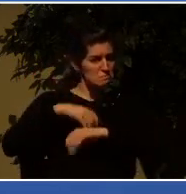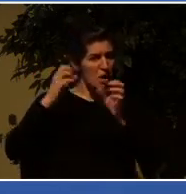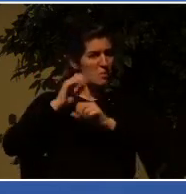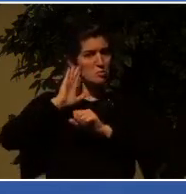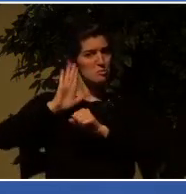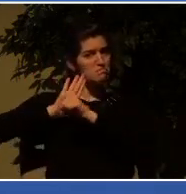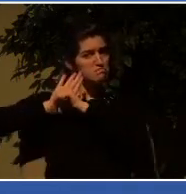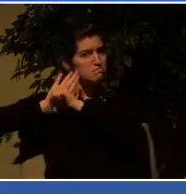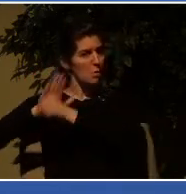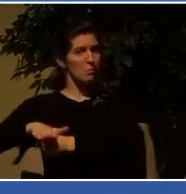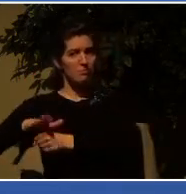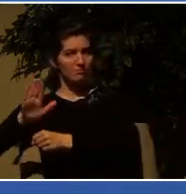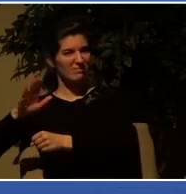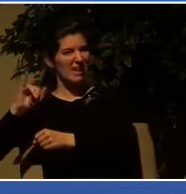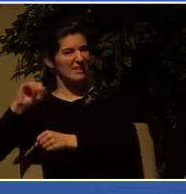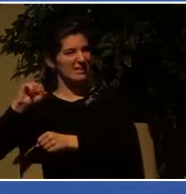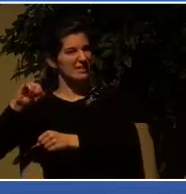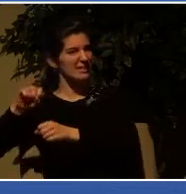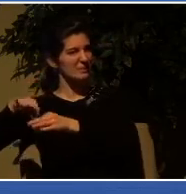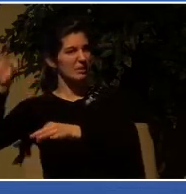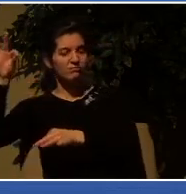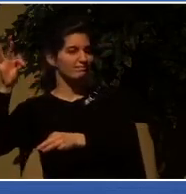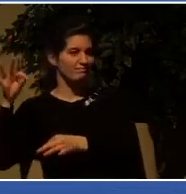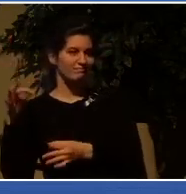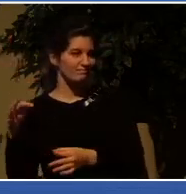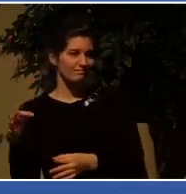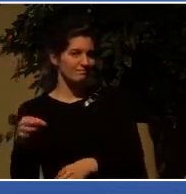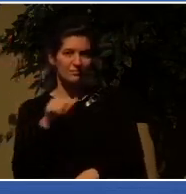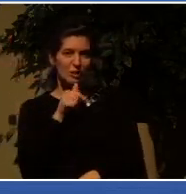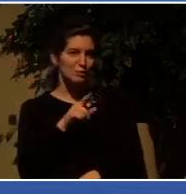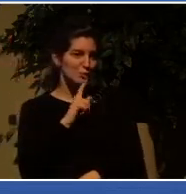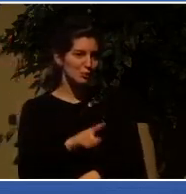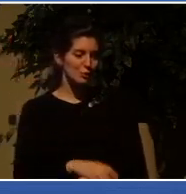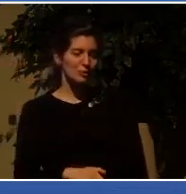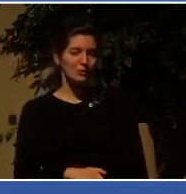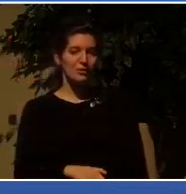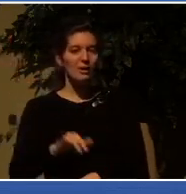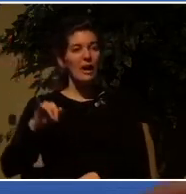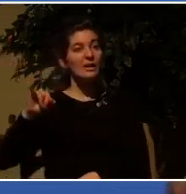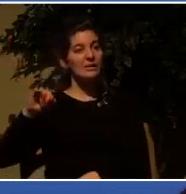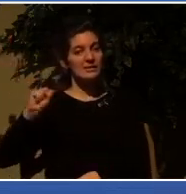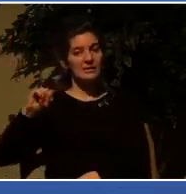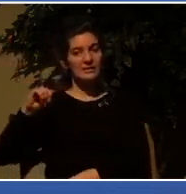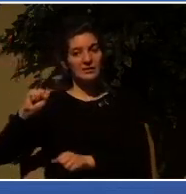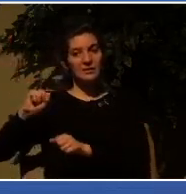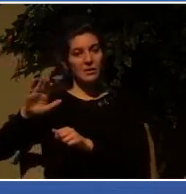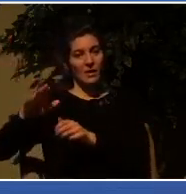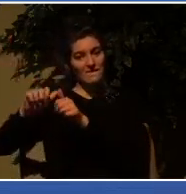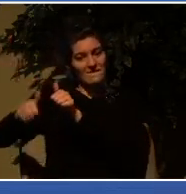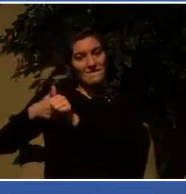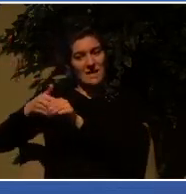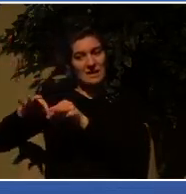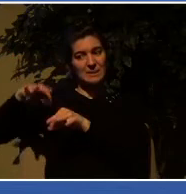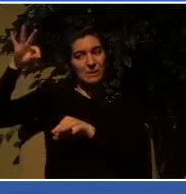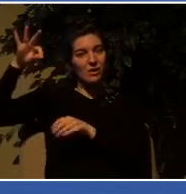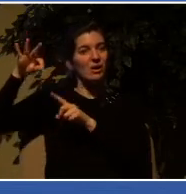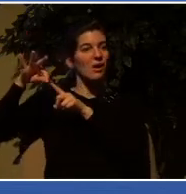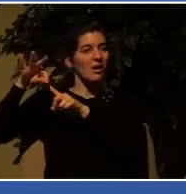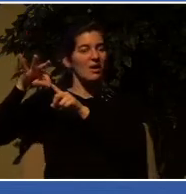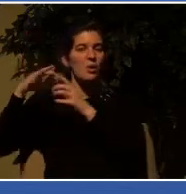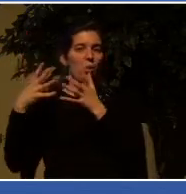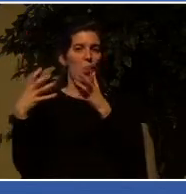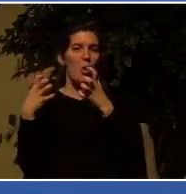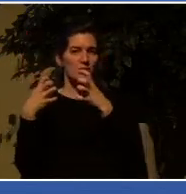behind it because the spirit that stands behind it is a spirit that wants to have world domination